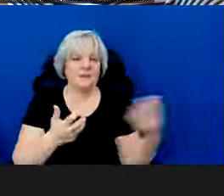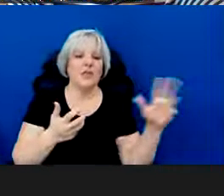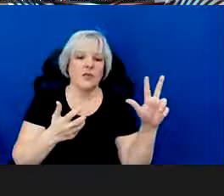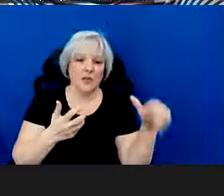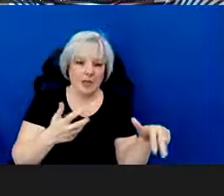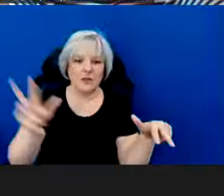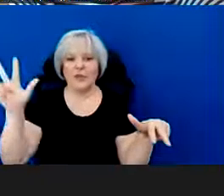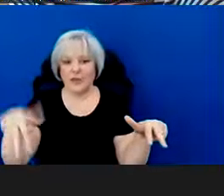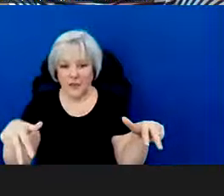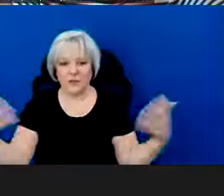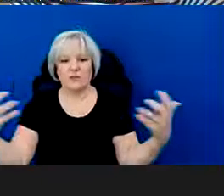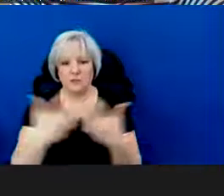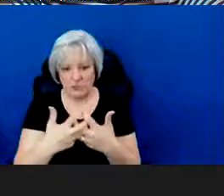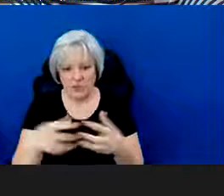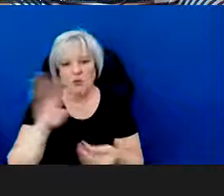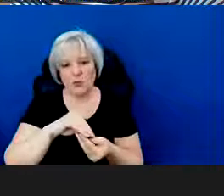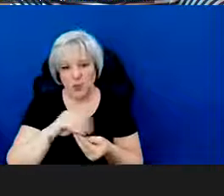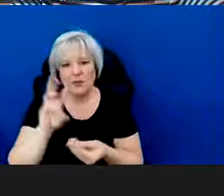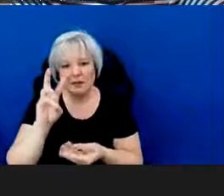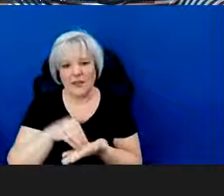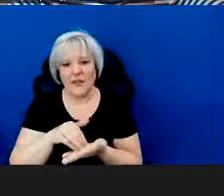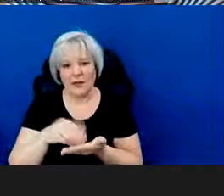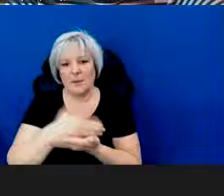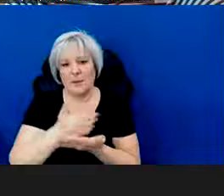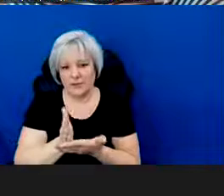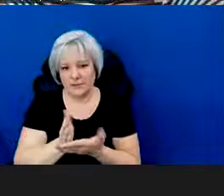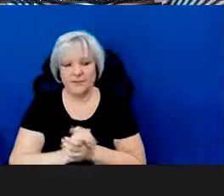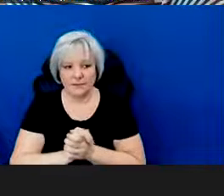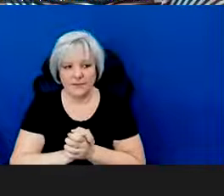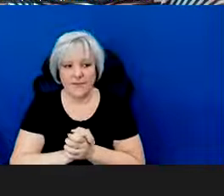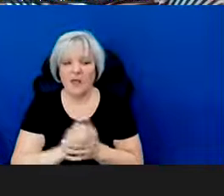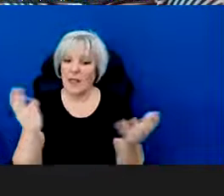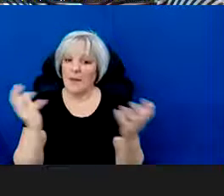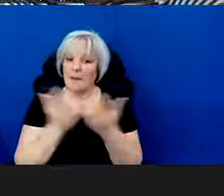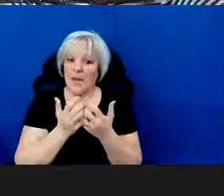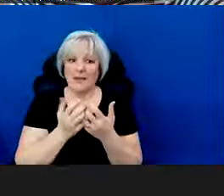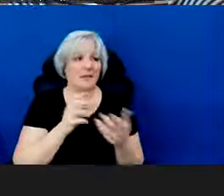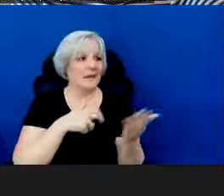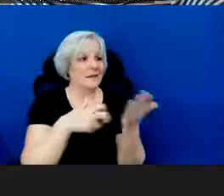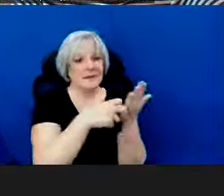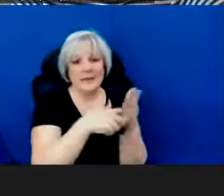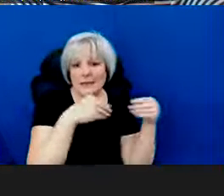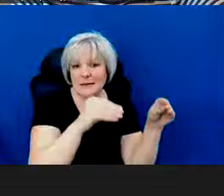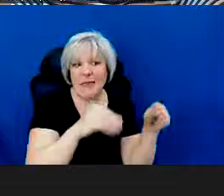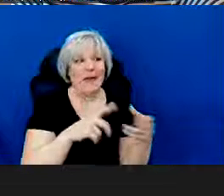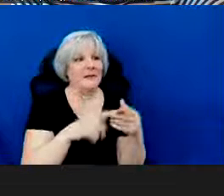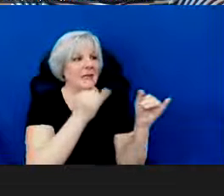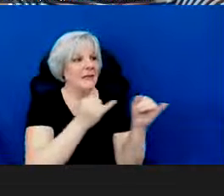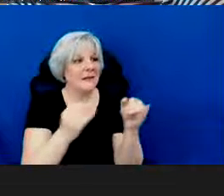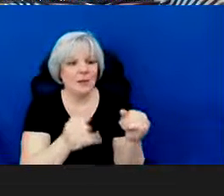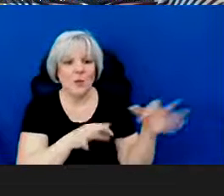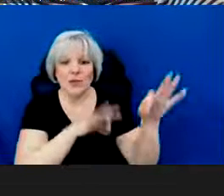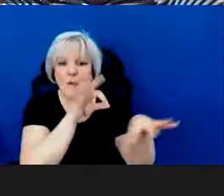for a total project budget of $6,000. That match could come from ticket sales, individual donations,